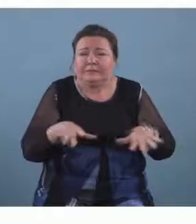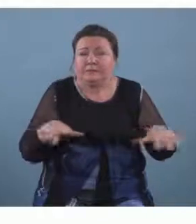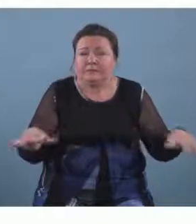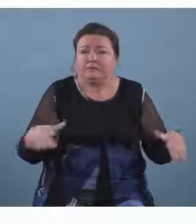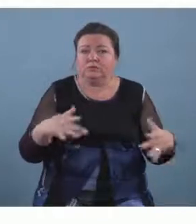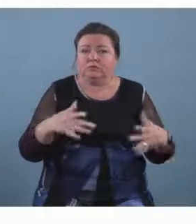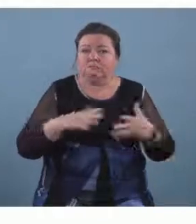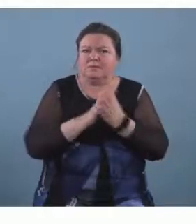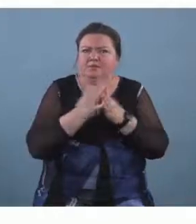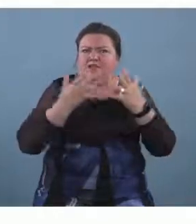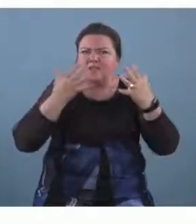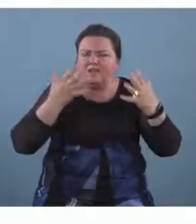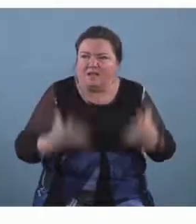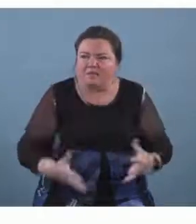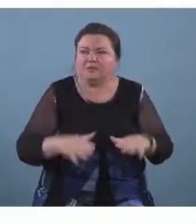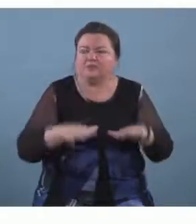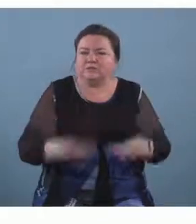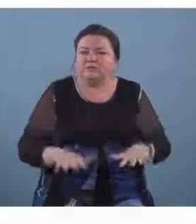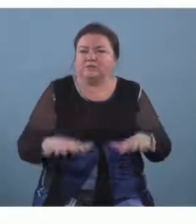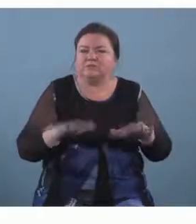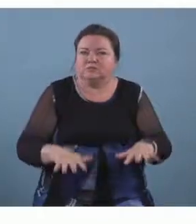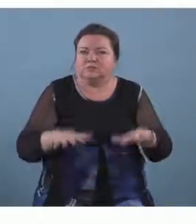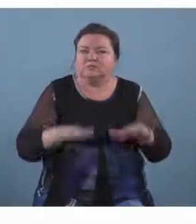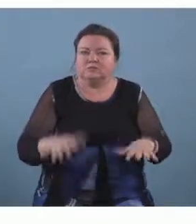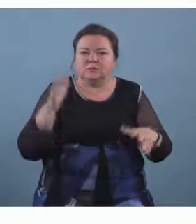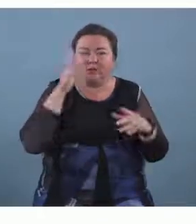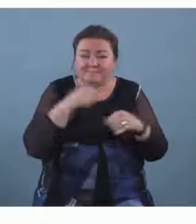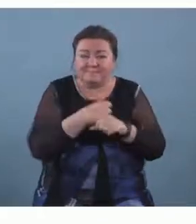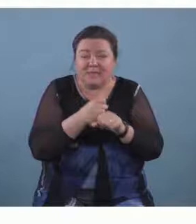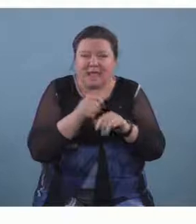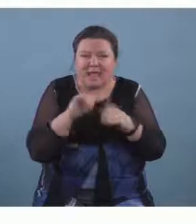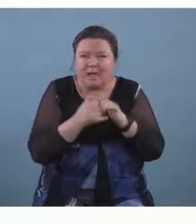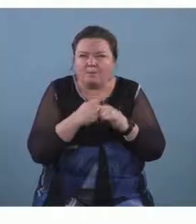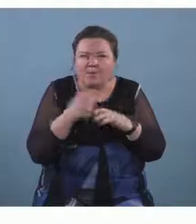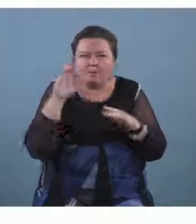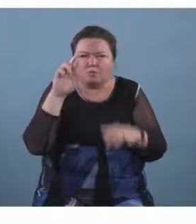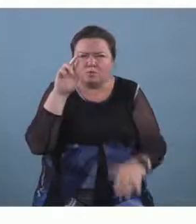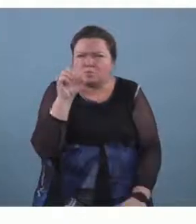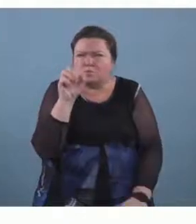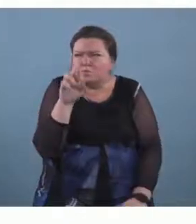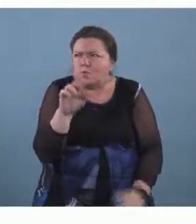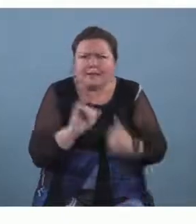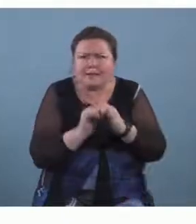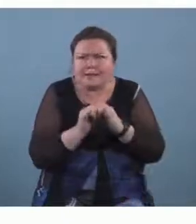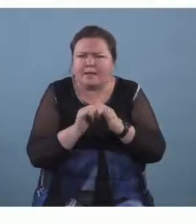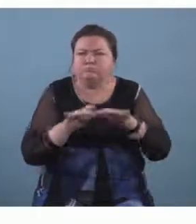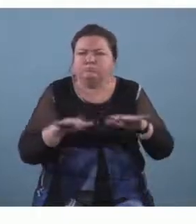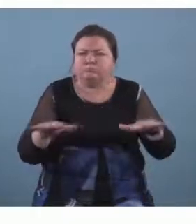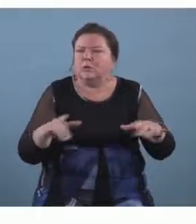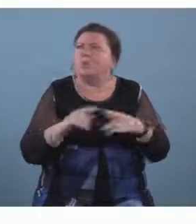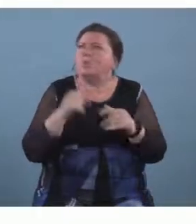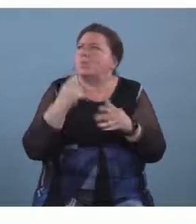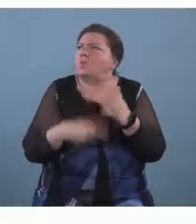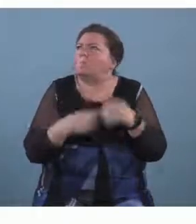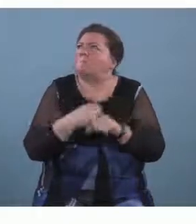so could we create a roaring sound um could we um create something that reminds them of the heat could we